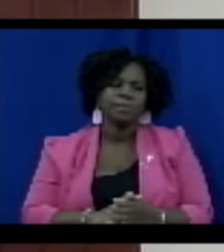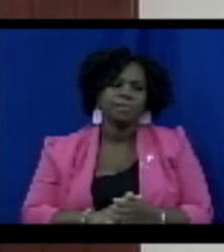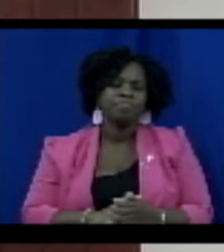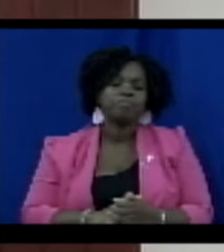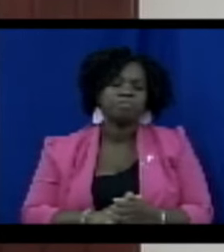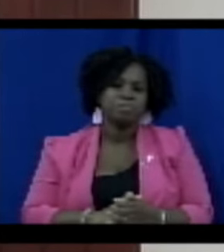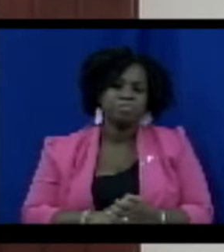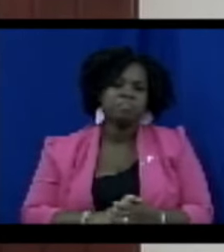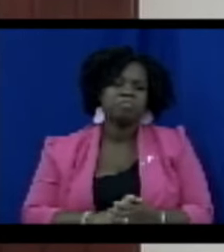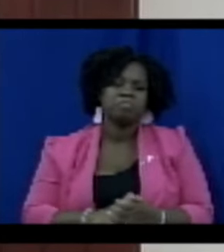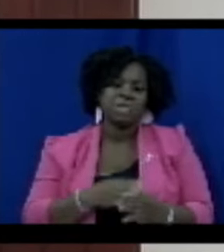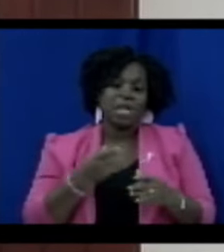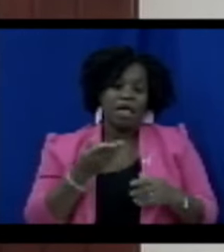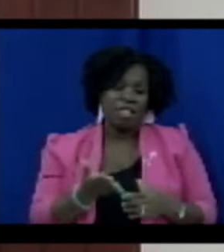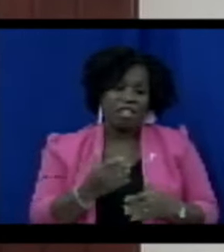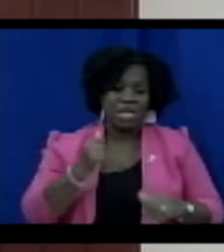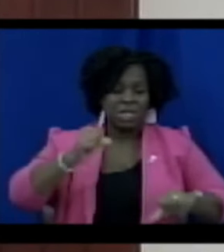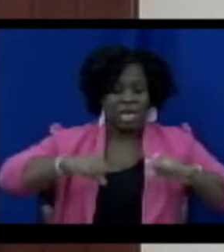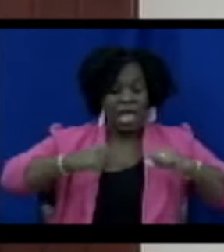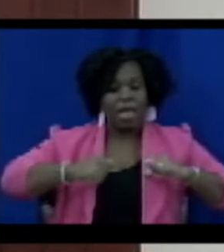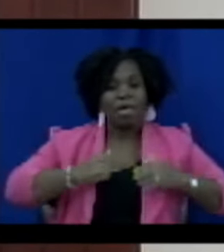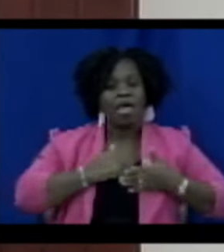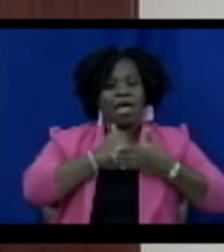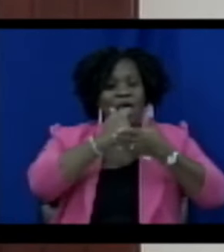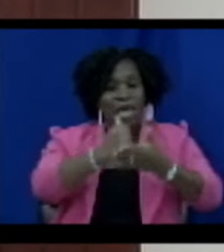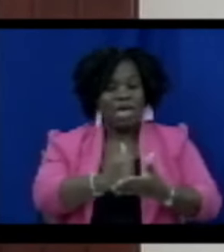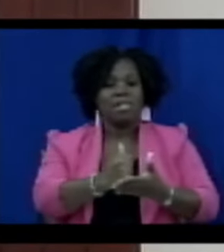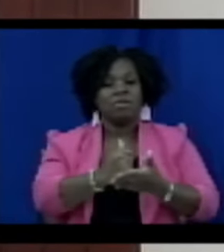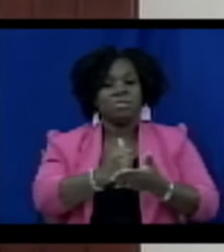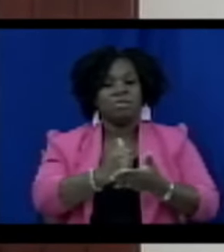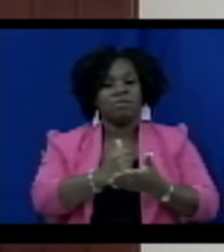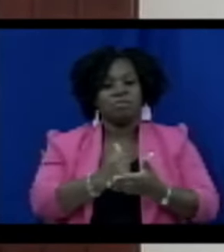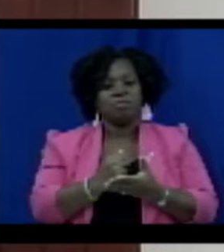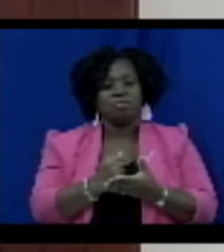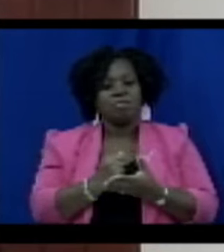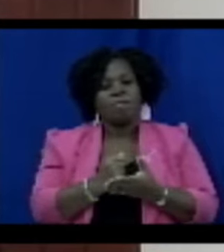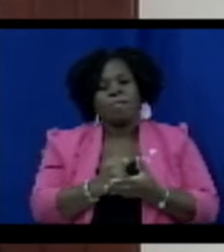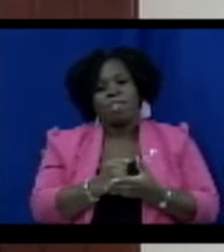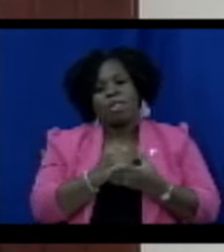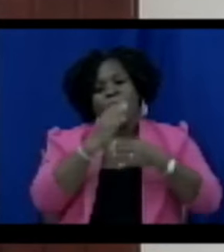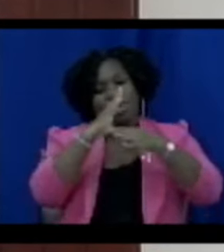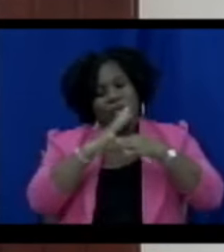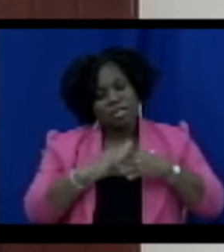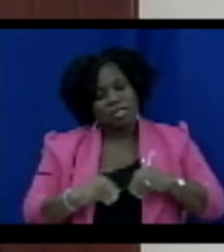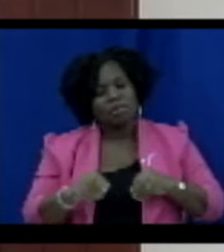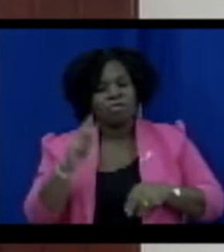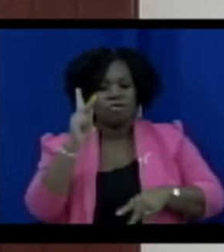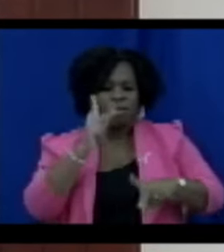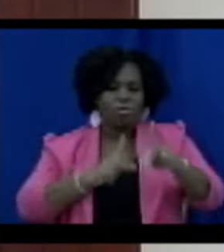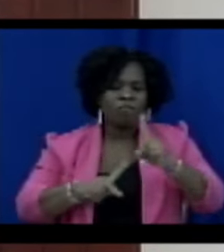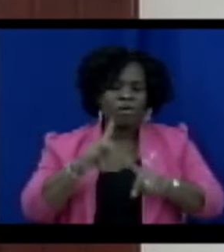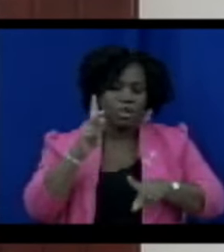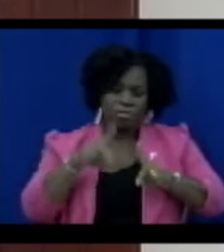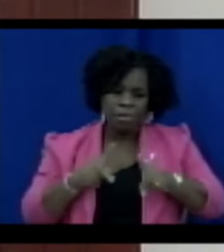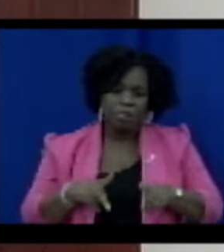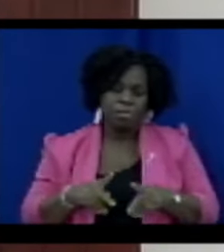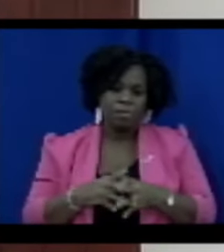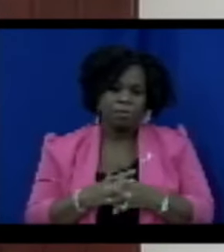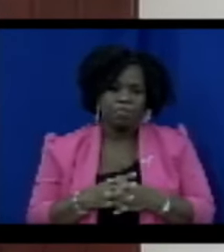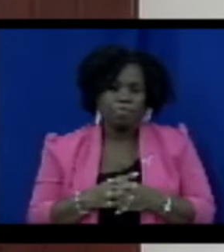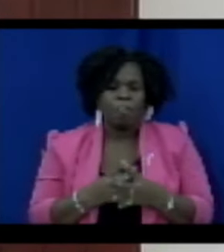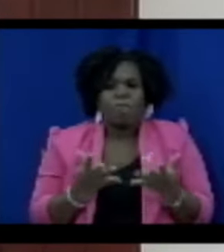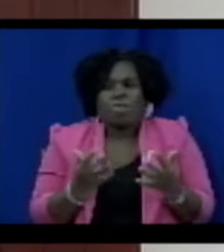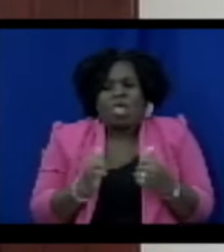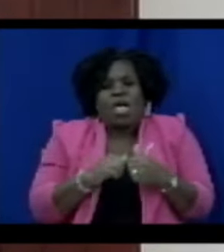confidence and demonstrates the government's commitment to combating crime. And Madam Speaker, lastly, how do steps